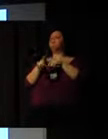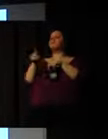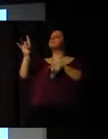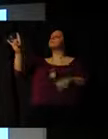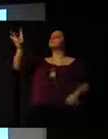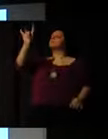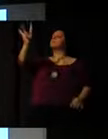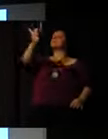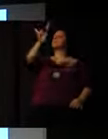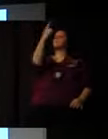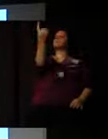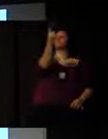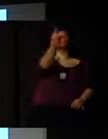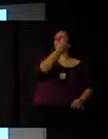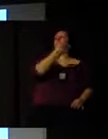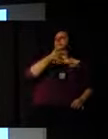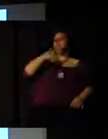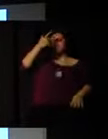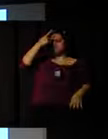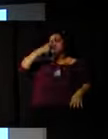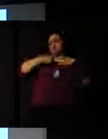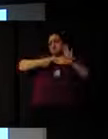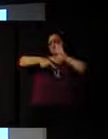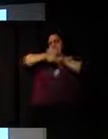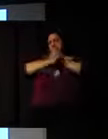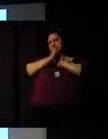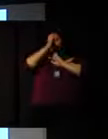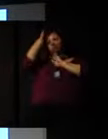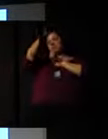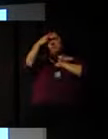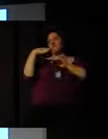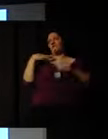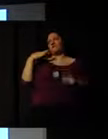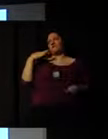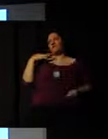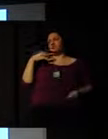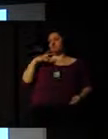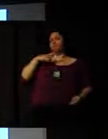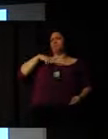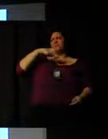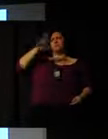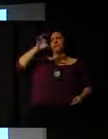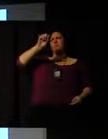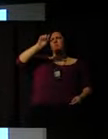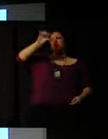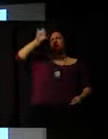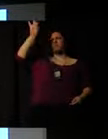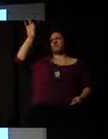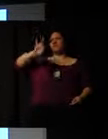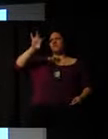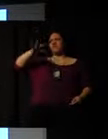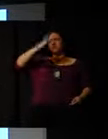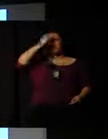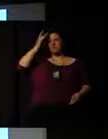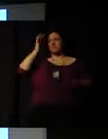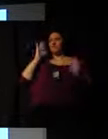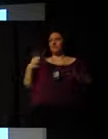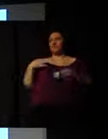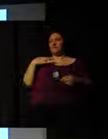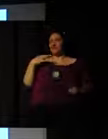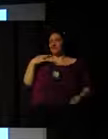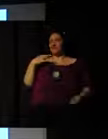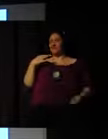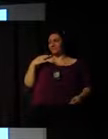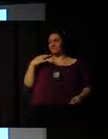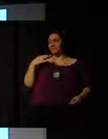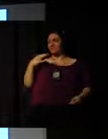went and volunteered on their own. Over 89% of volunteers were involved in one, a volunteer activity. The rate